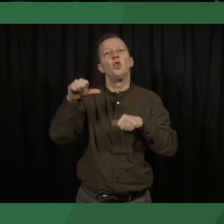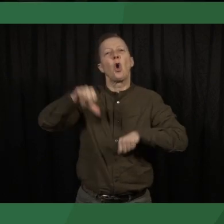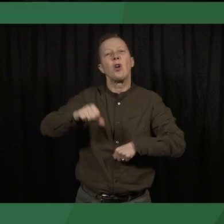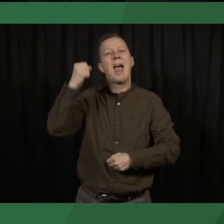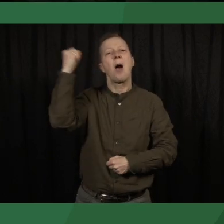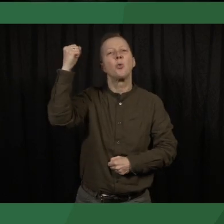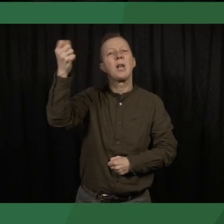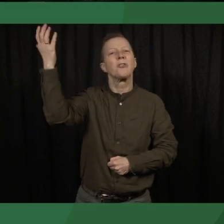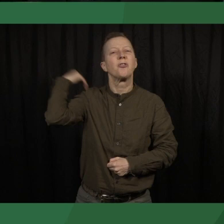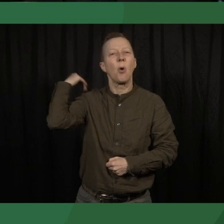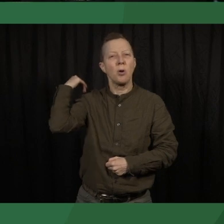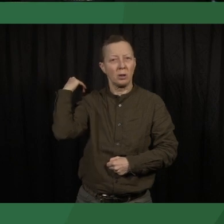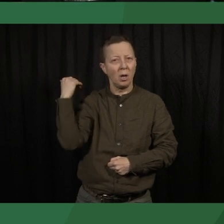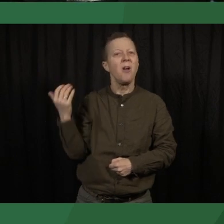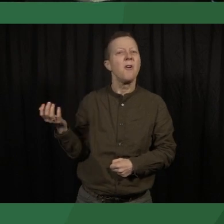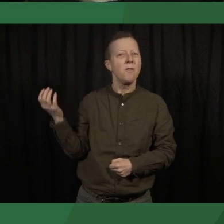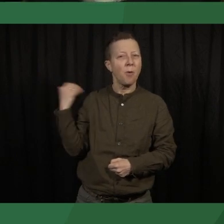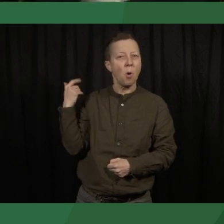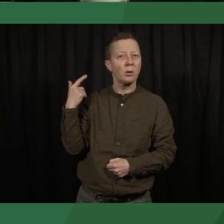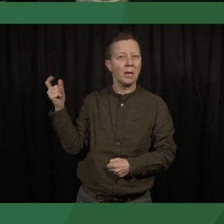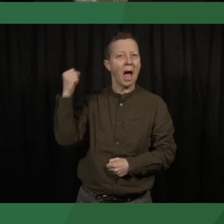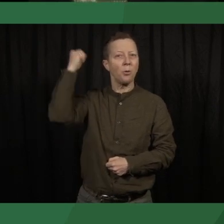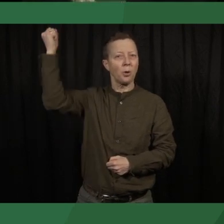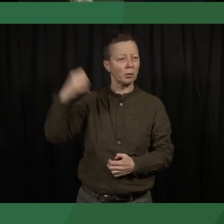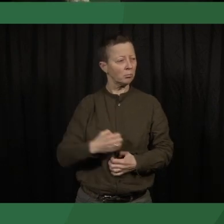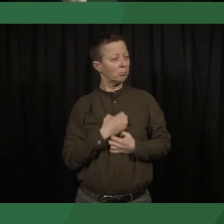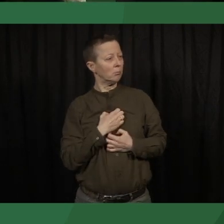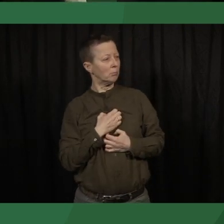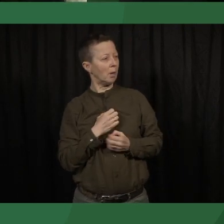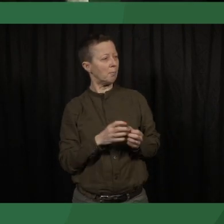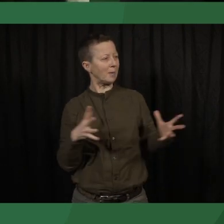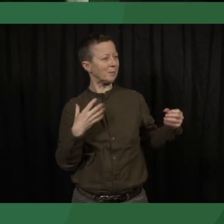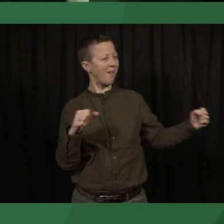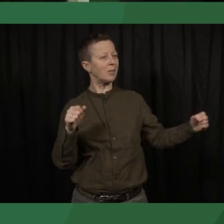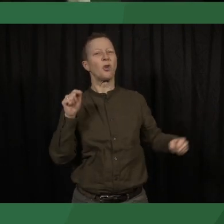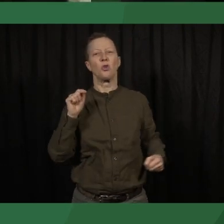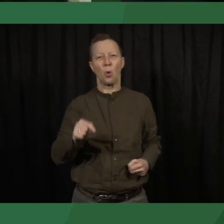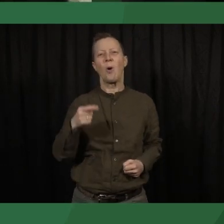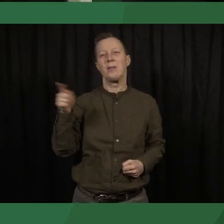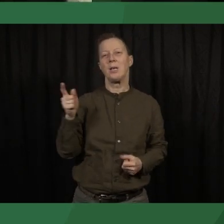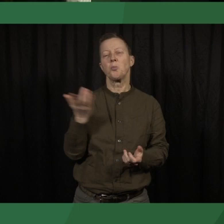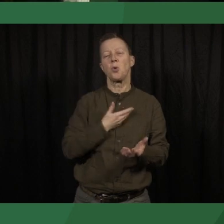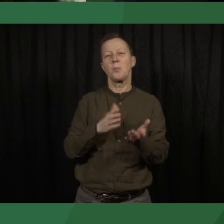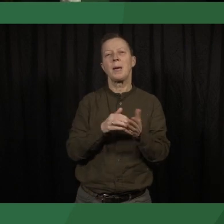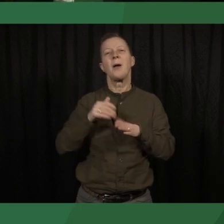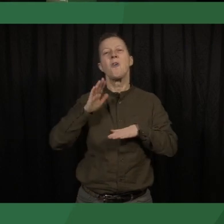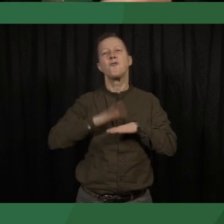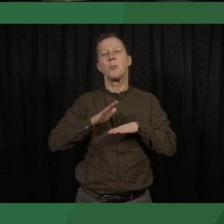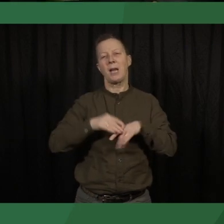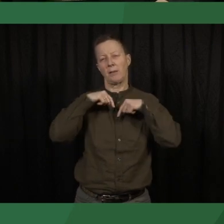While they earlier seemed to be taken by surprise by mass movements, they now seem much more prepared.